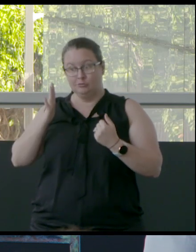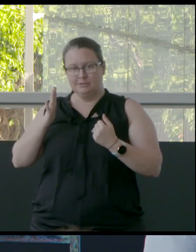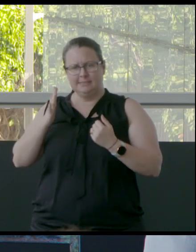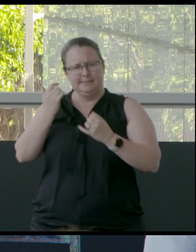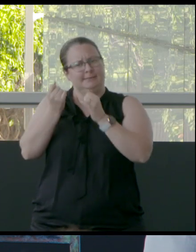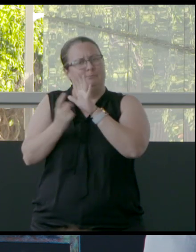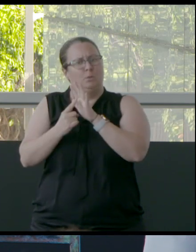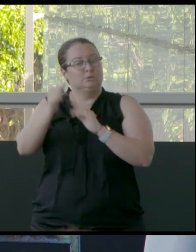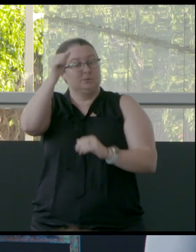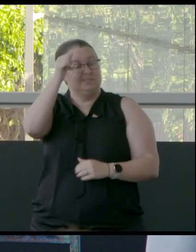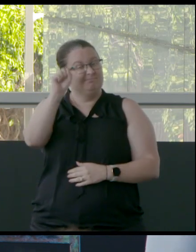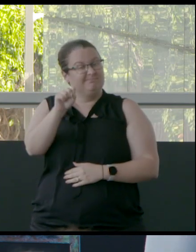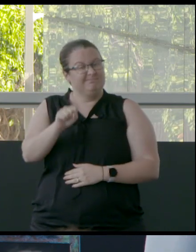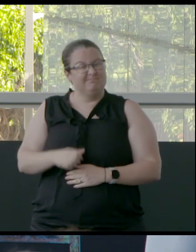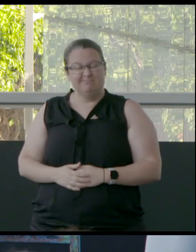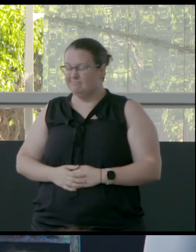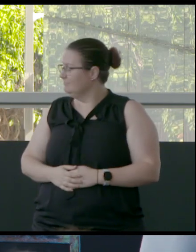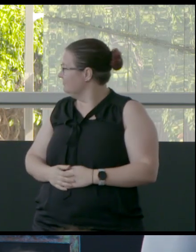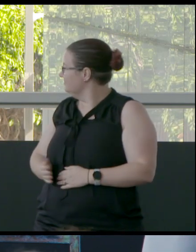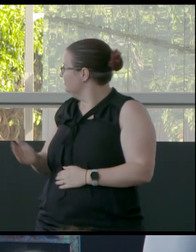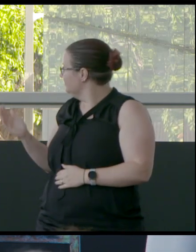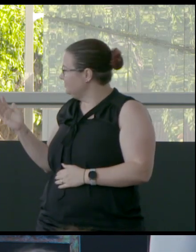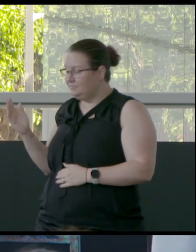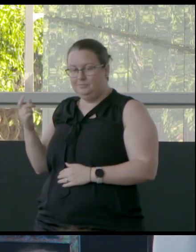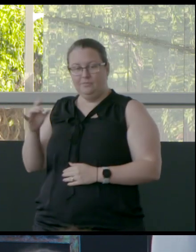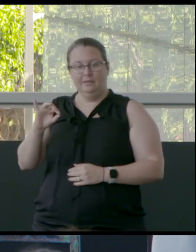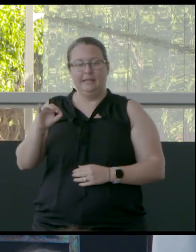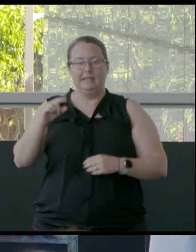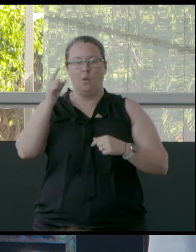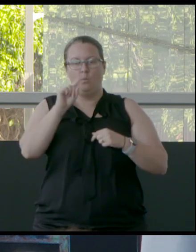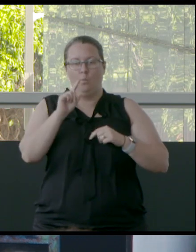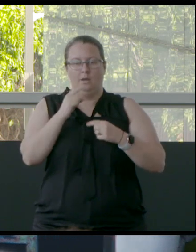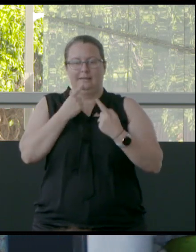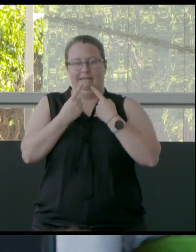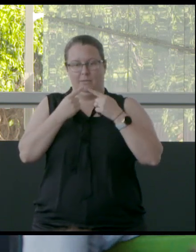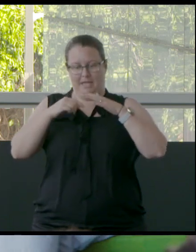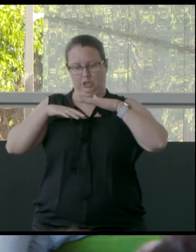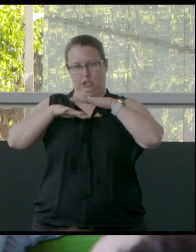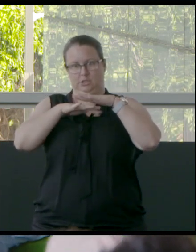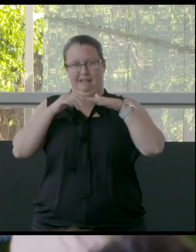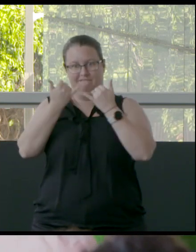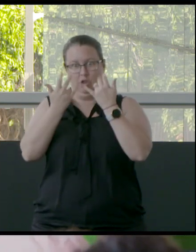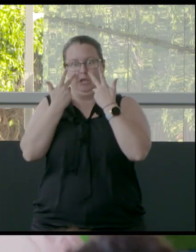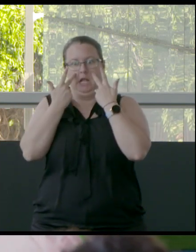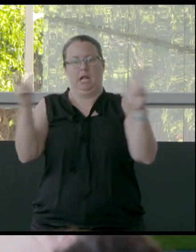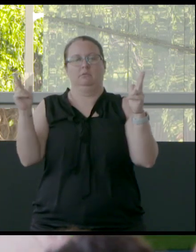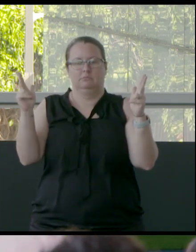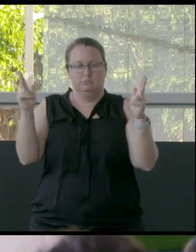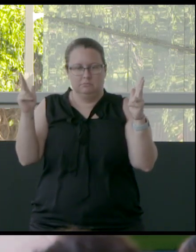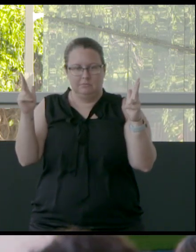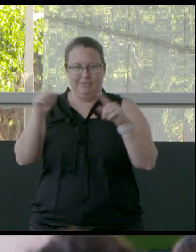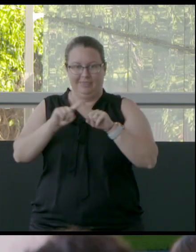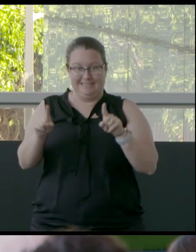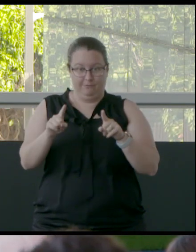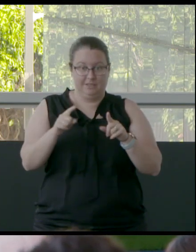important to note. It's a really important kind of... what would seem to be a subtext, but it's actually very... quite pronounced. Yeah. The difference between the